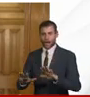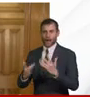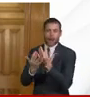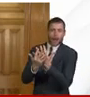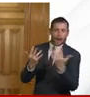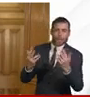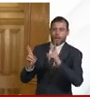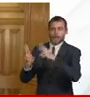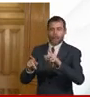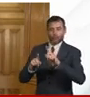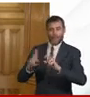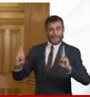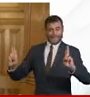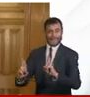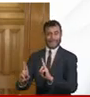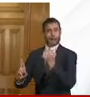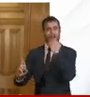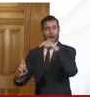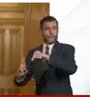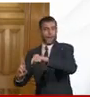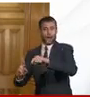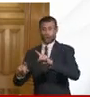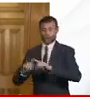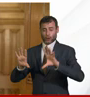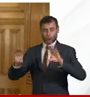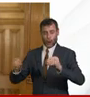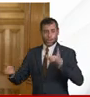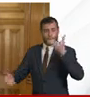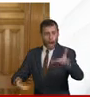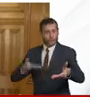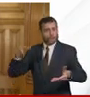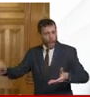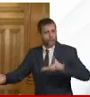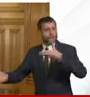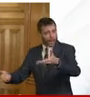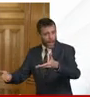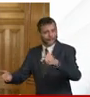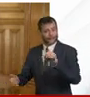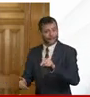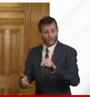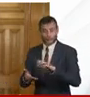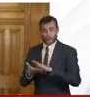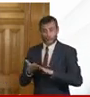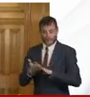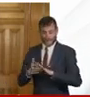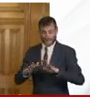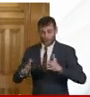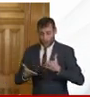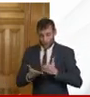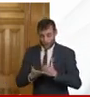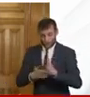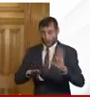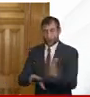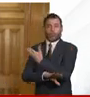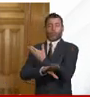and get the spread down so that we can so that we can get through this as fast as we can and